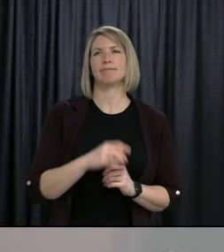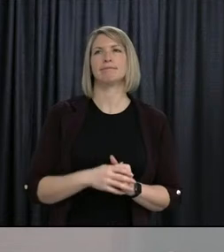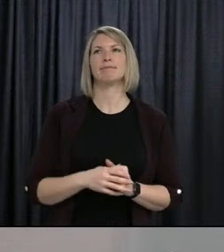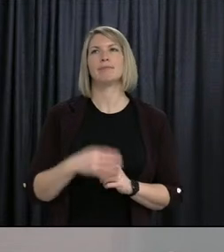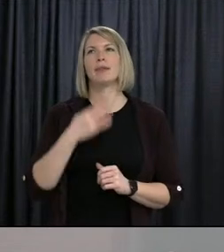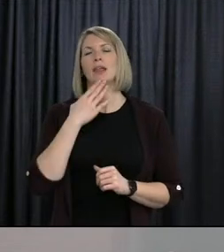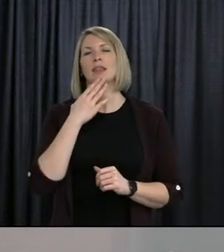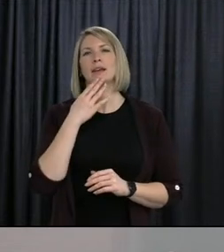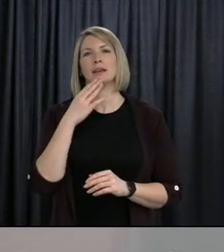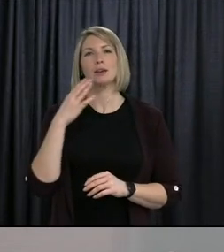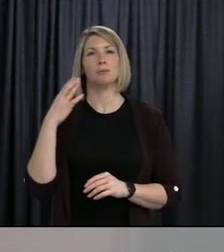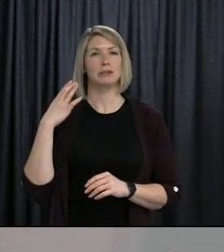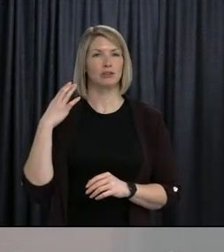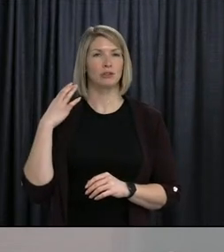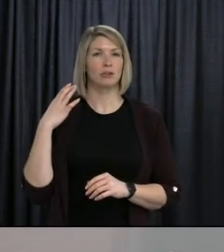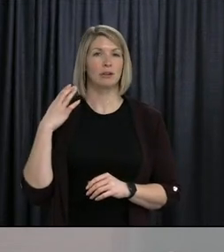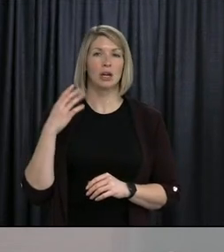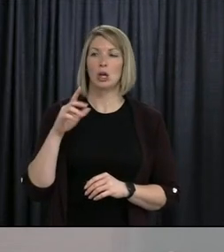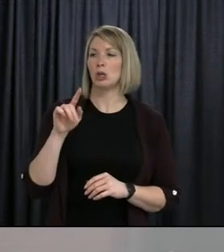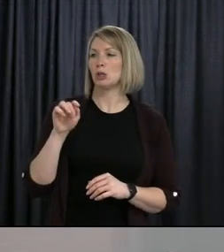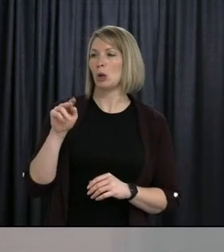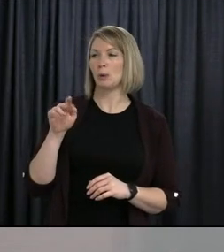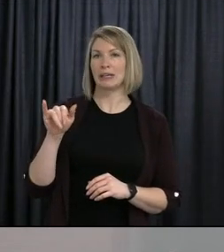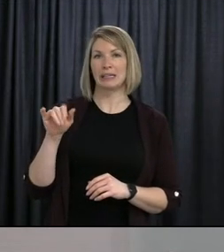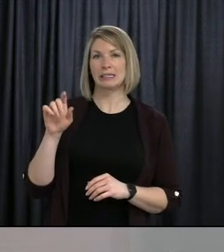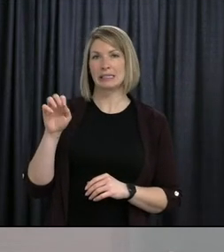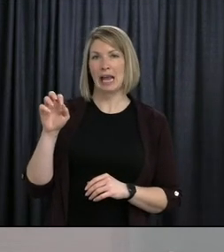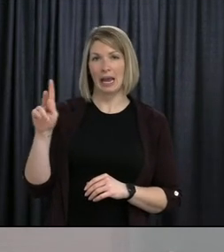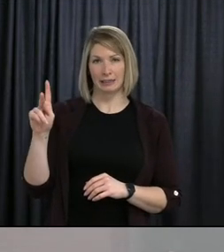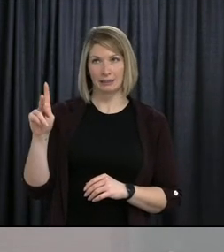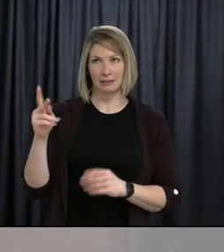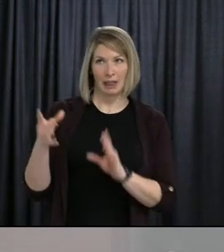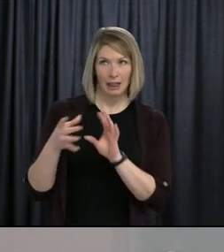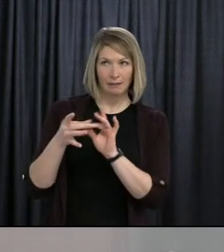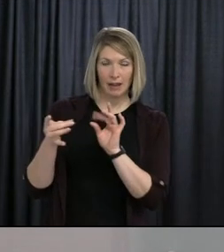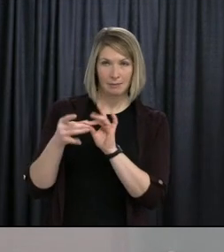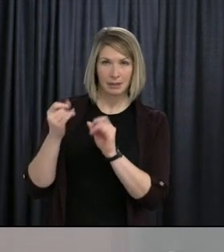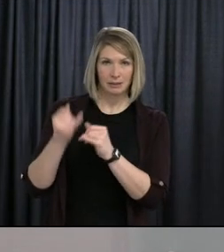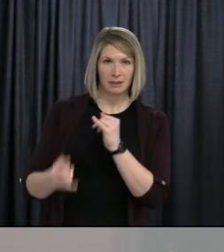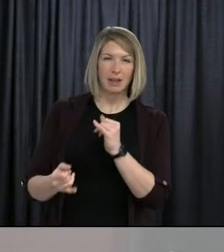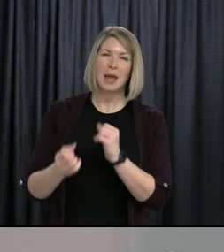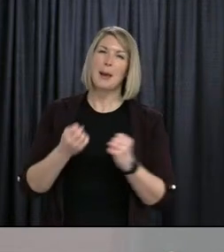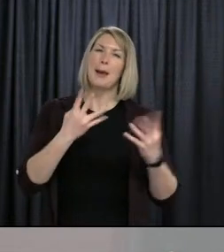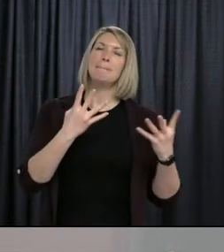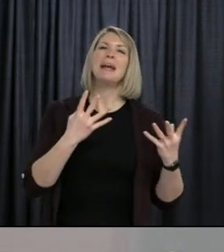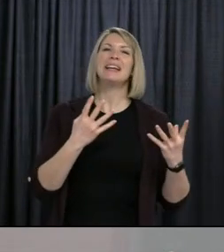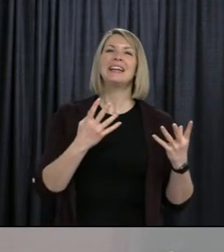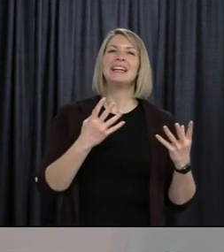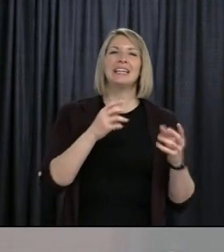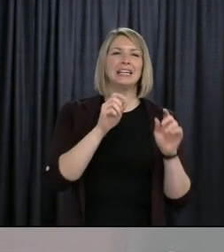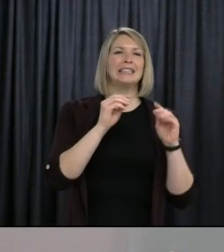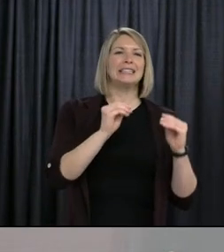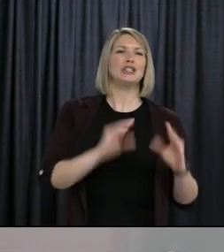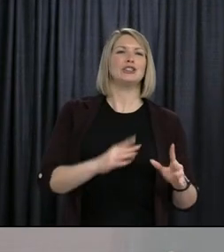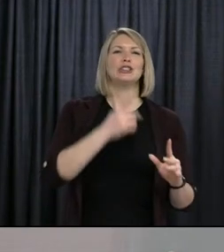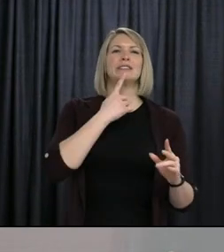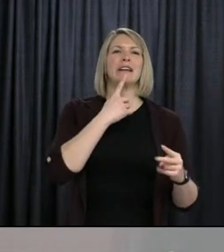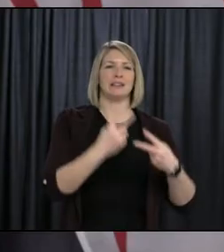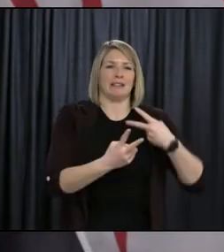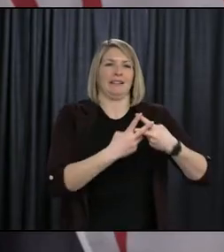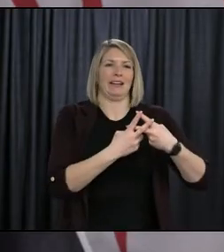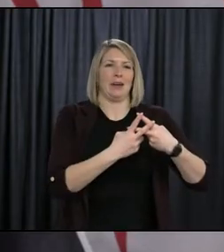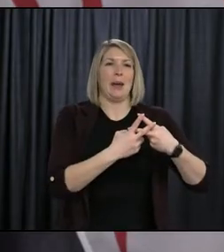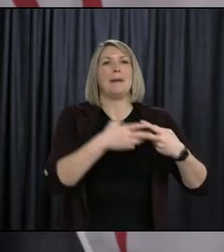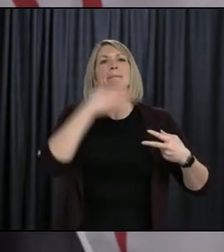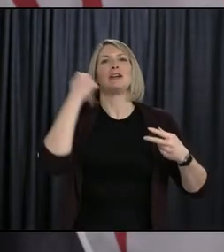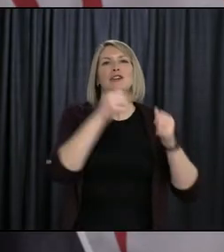Minister. Tony Sachs, do you have any final comments? I've seen a lot of teachers use the hashtag better together and hashtag we